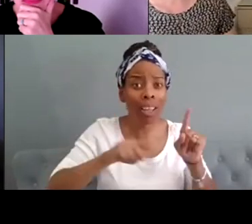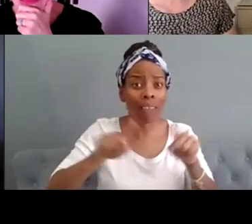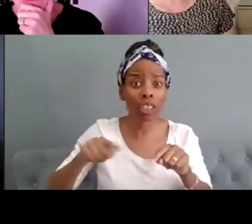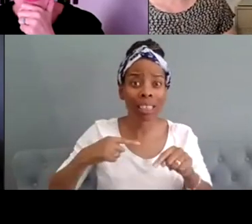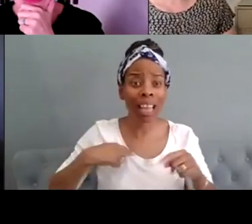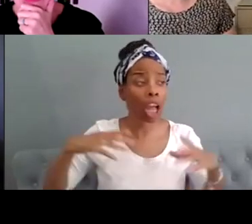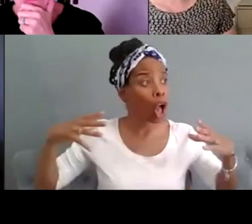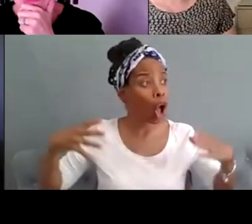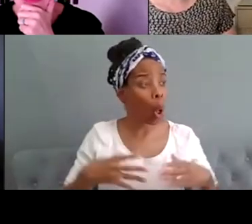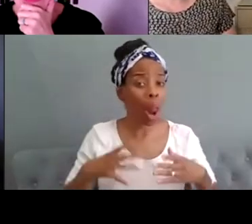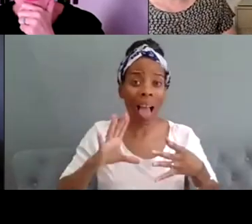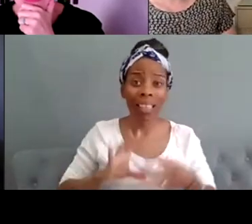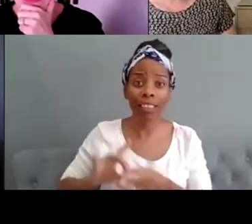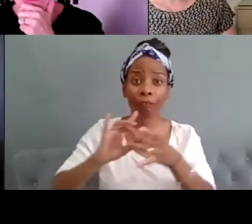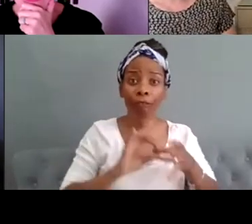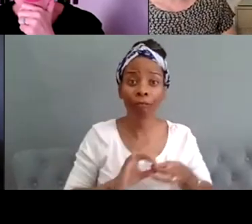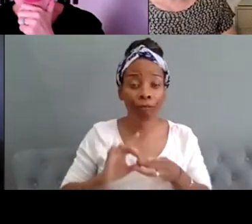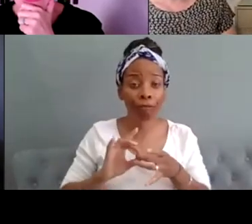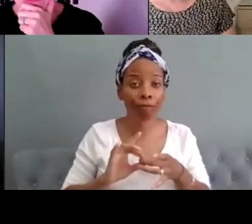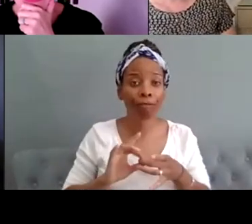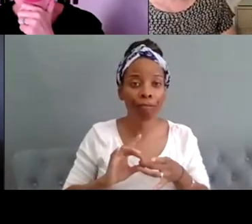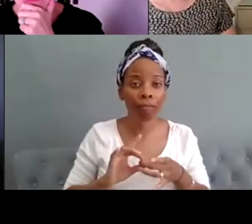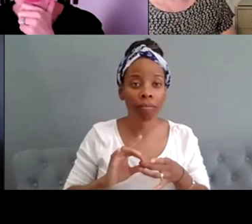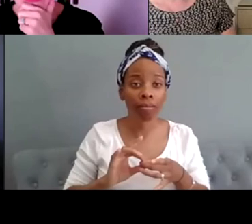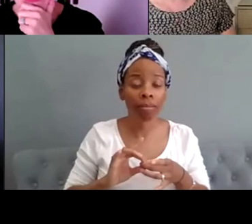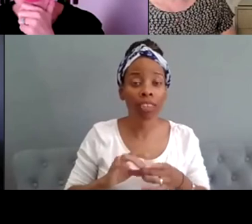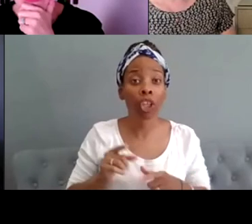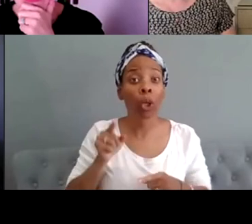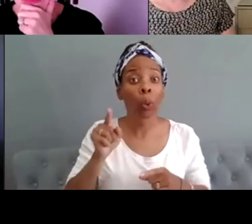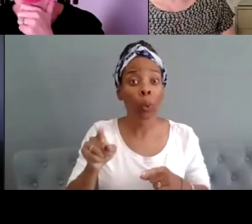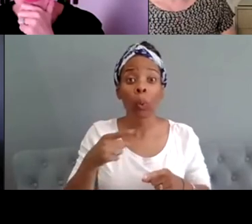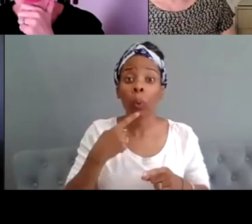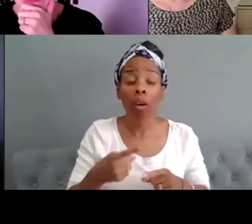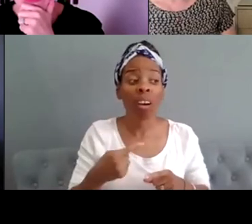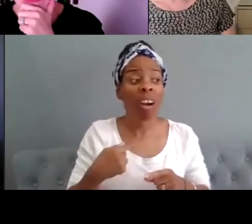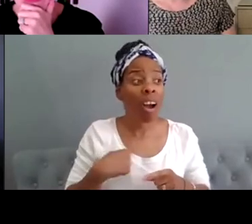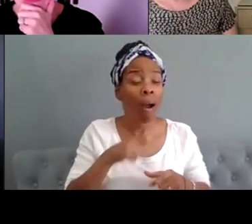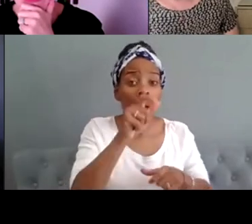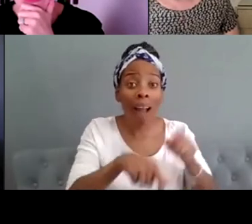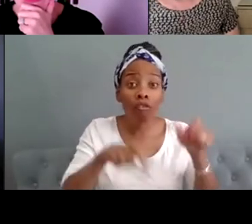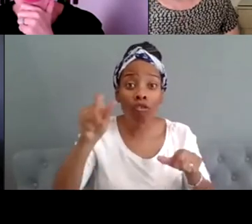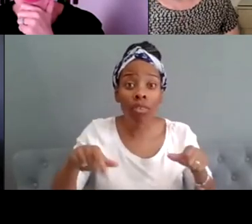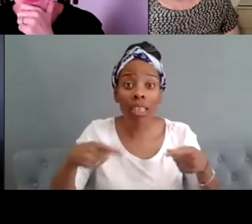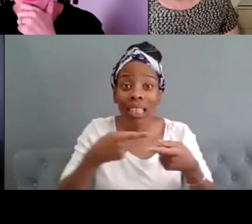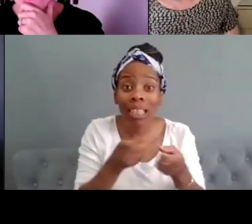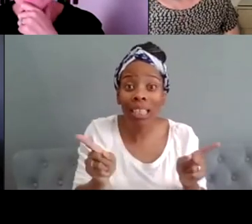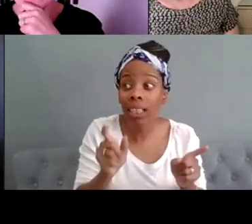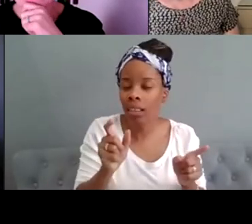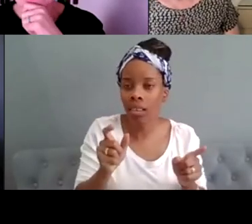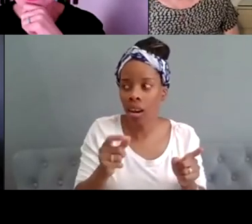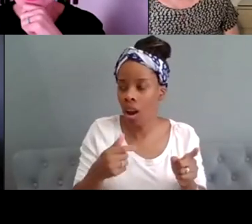um thing and actually by um looking at it collectively and thinking about this term that you used about